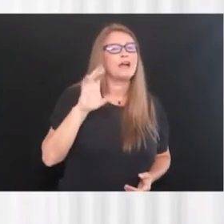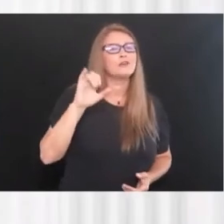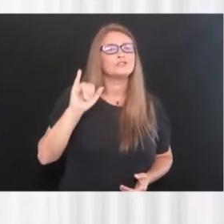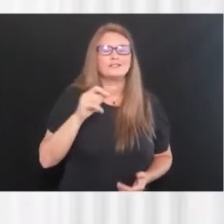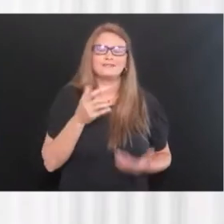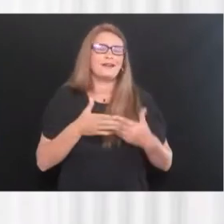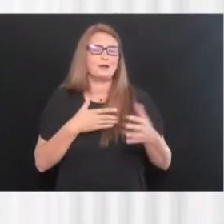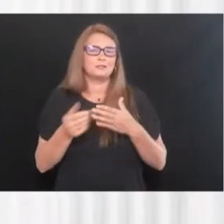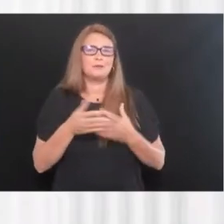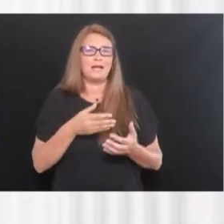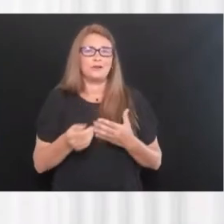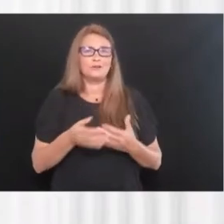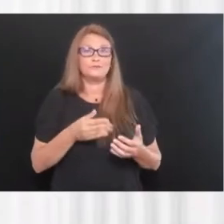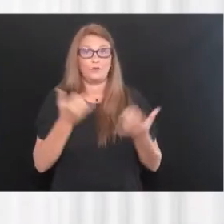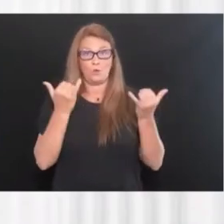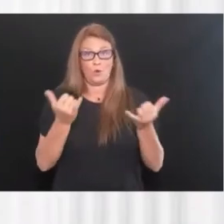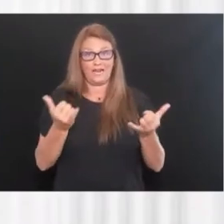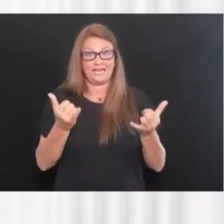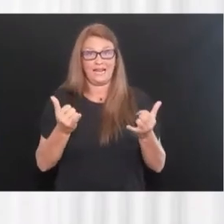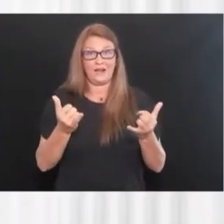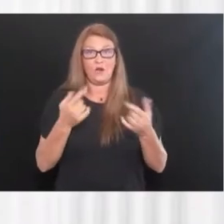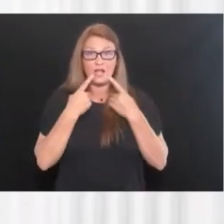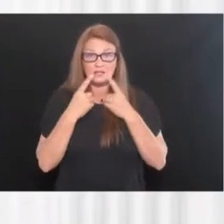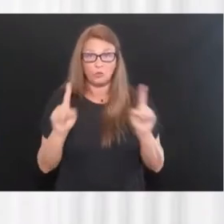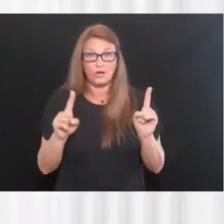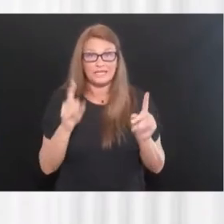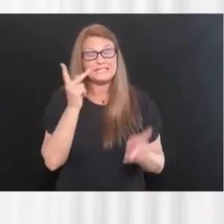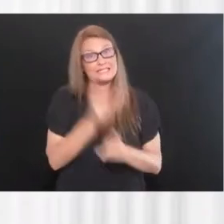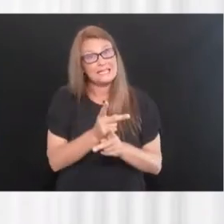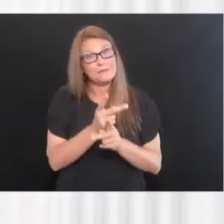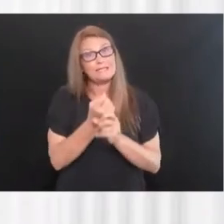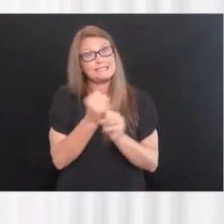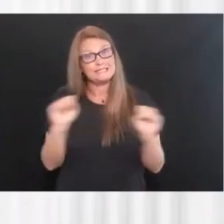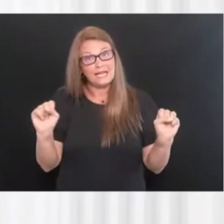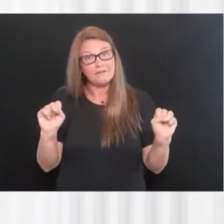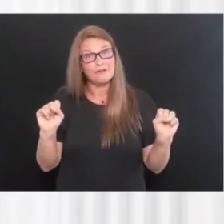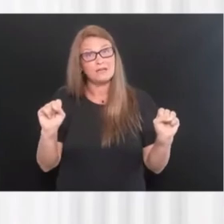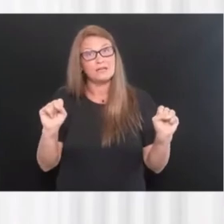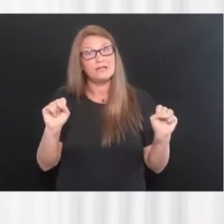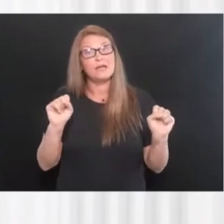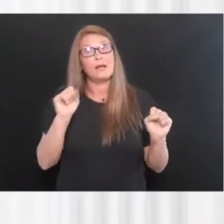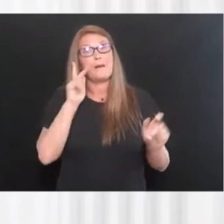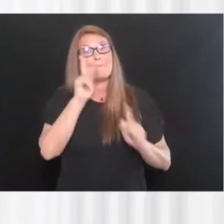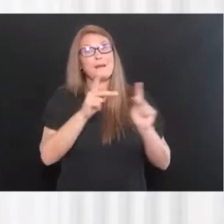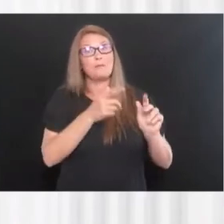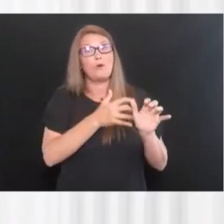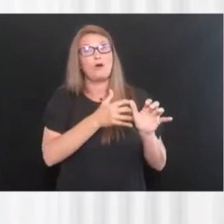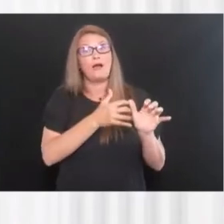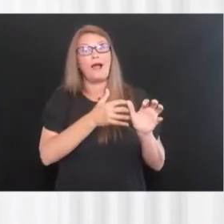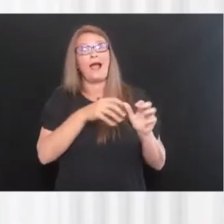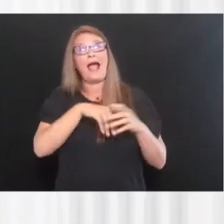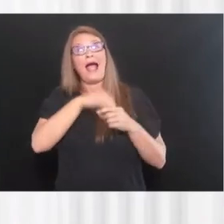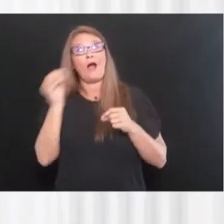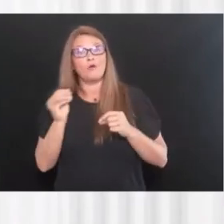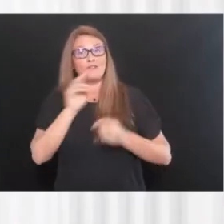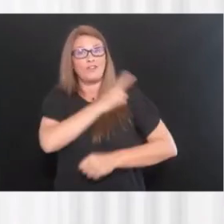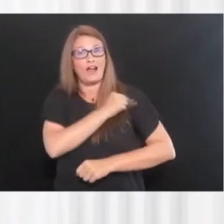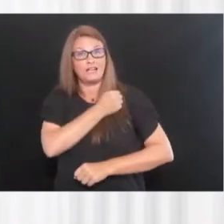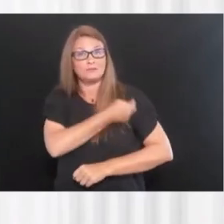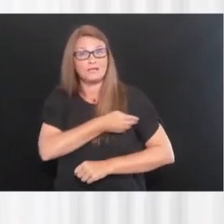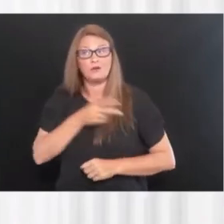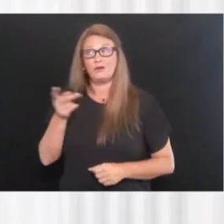works and what doesn't work, I'm telling you, the vaccines are working. They're keeping people safer. They're keeping people out of the hospital. Linda and her husband did great because they were